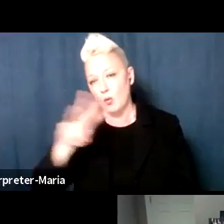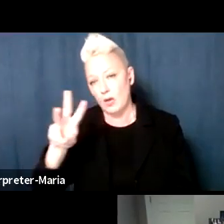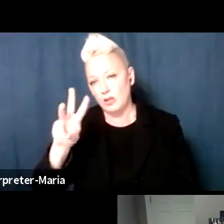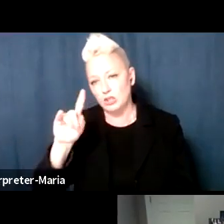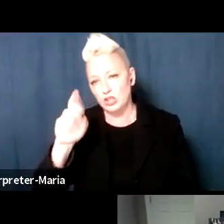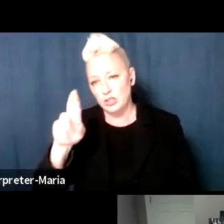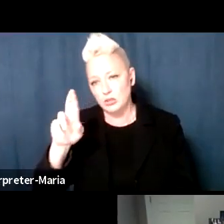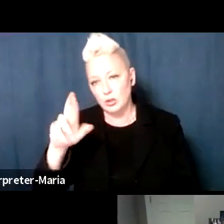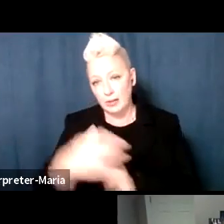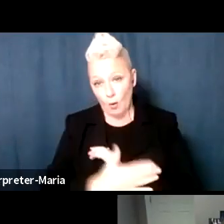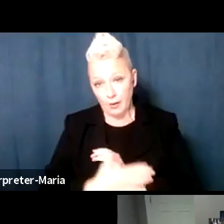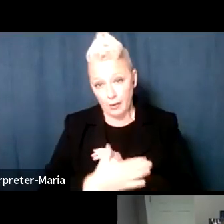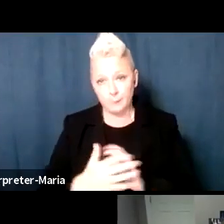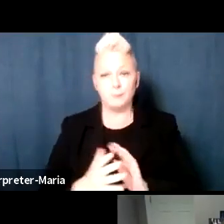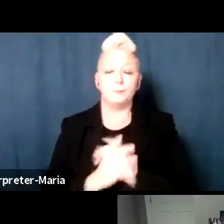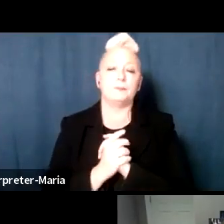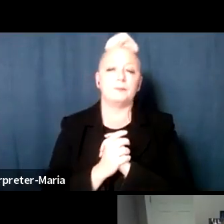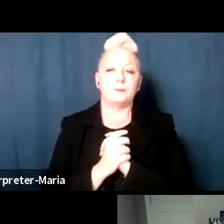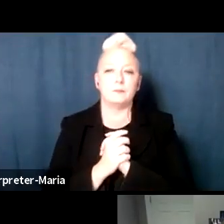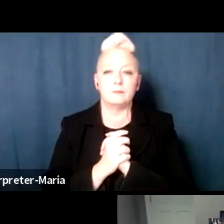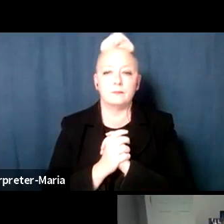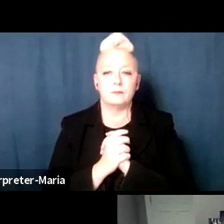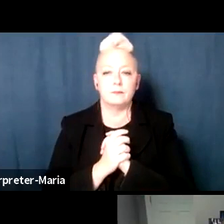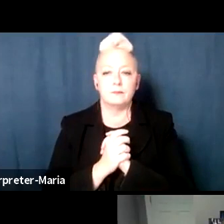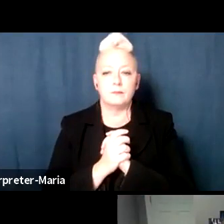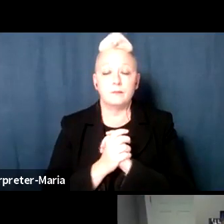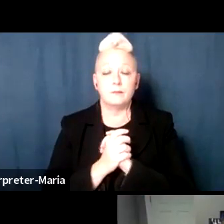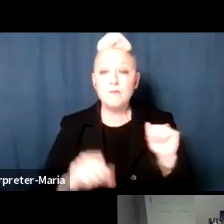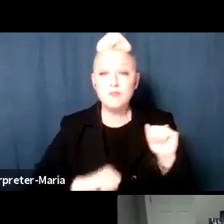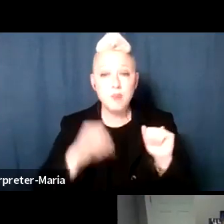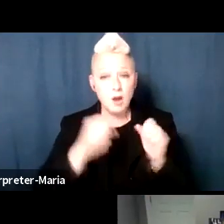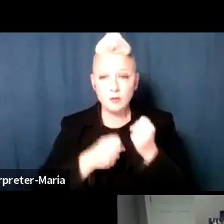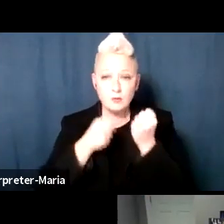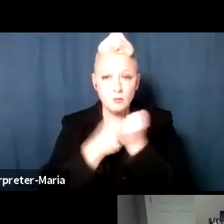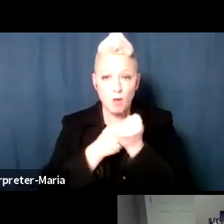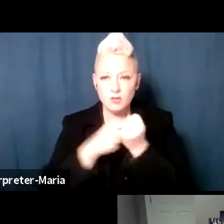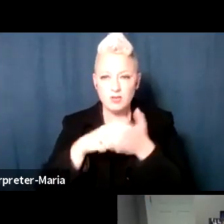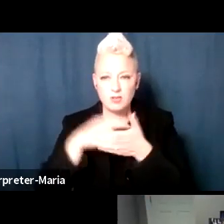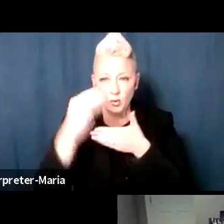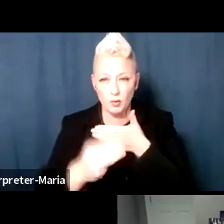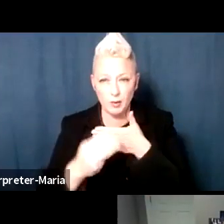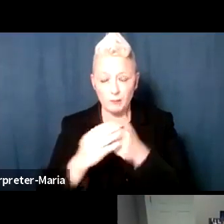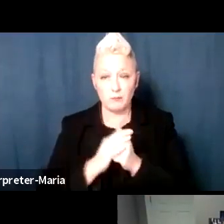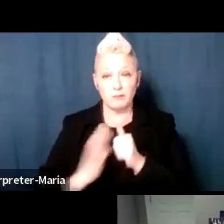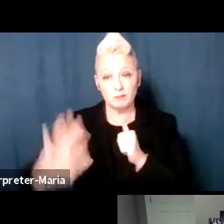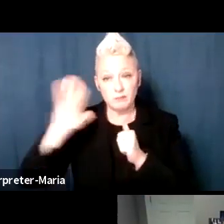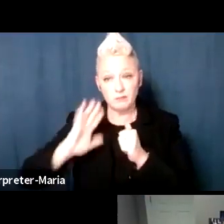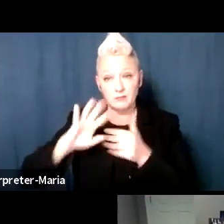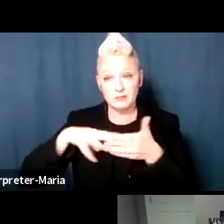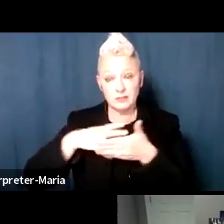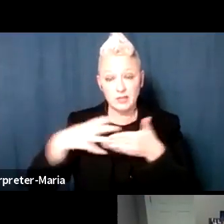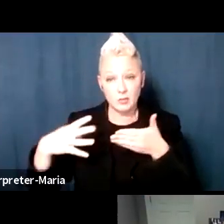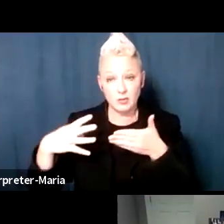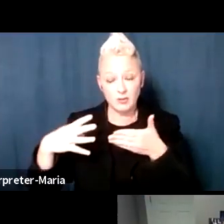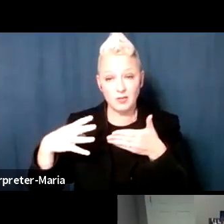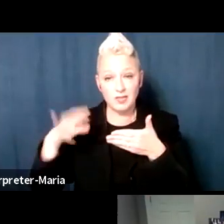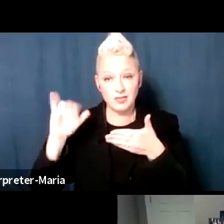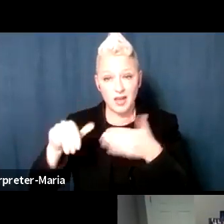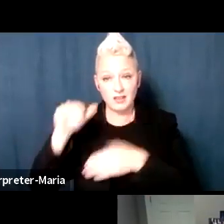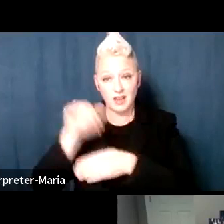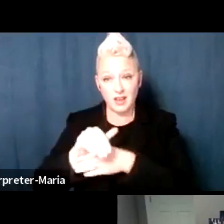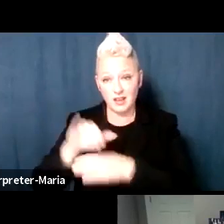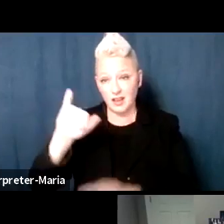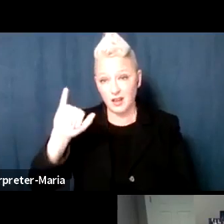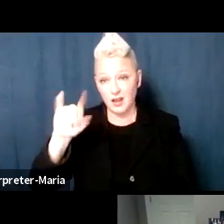I'm very proud to be sponsoring this program, originally scheduled for the night that Ida